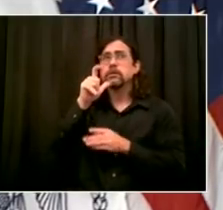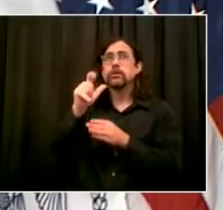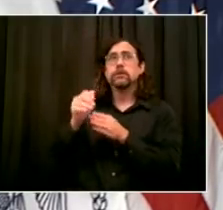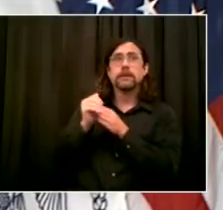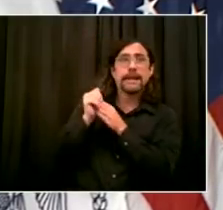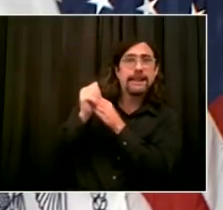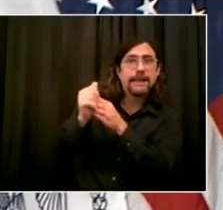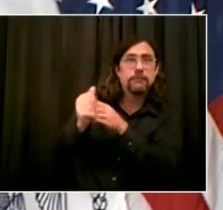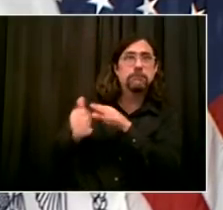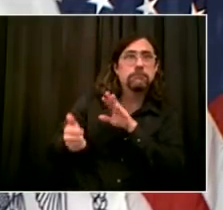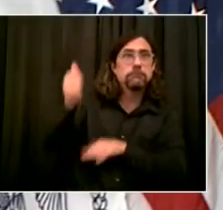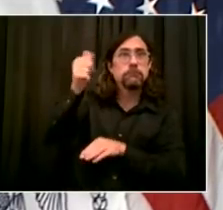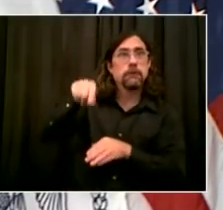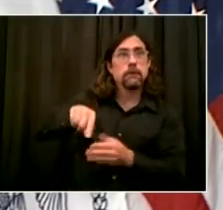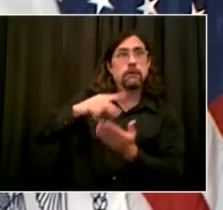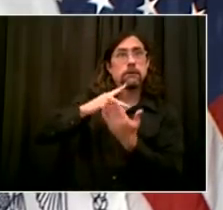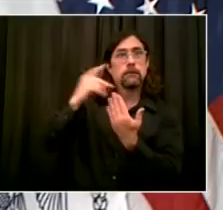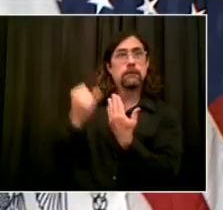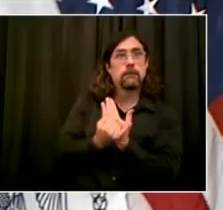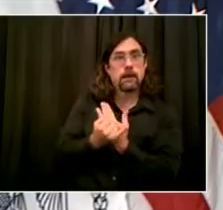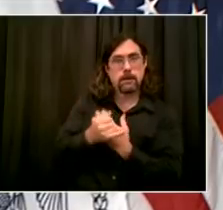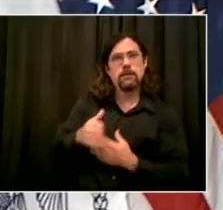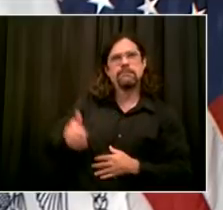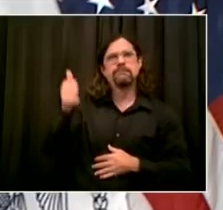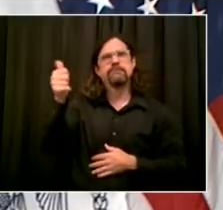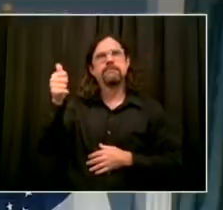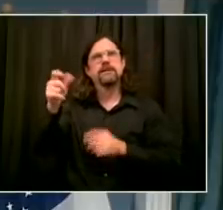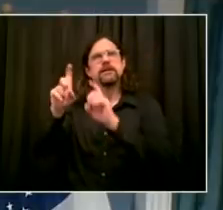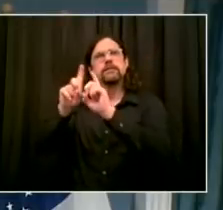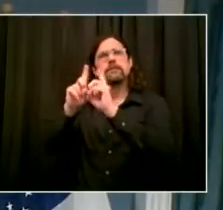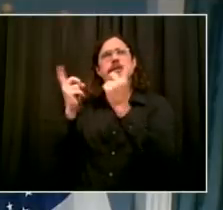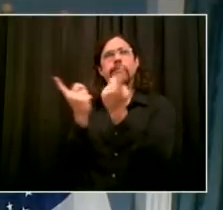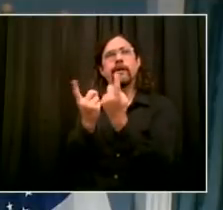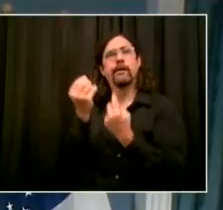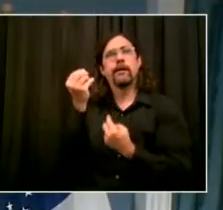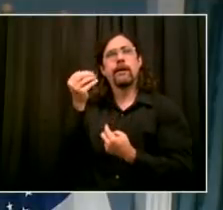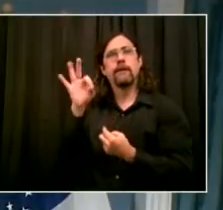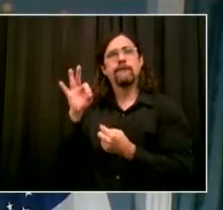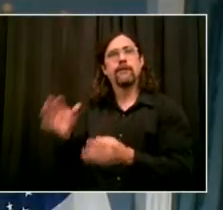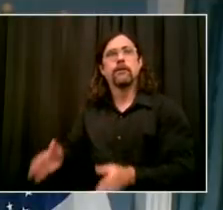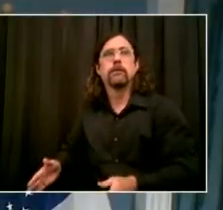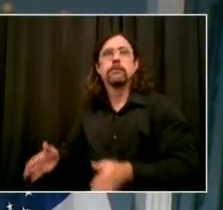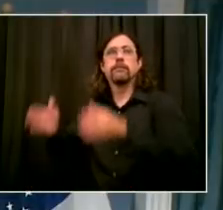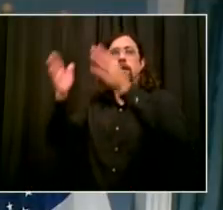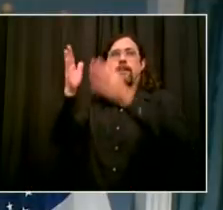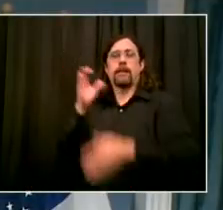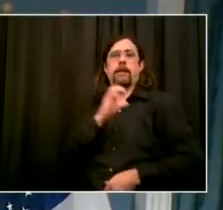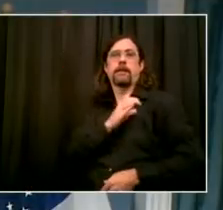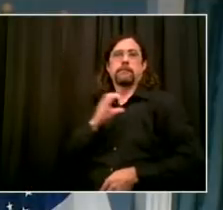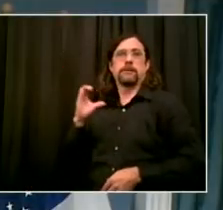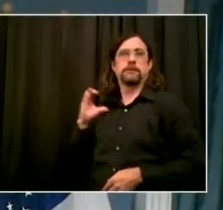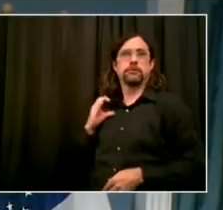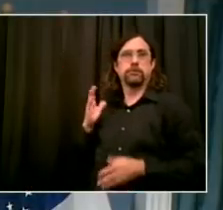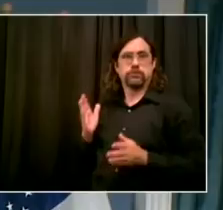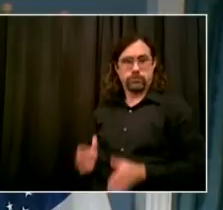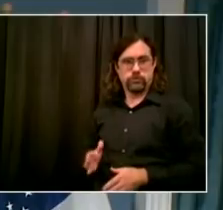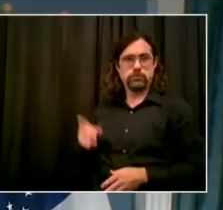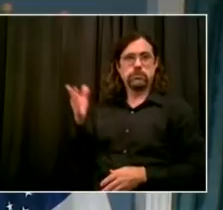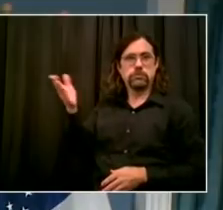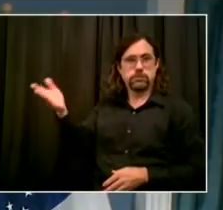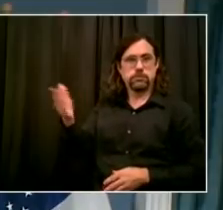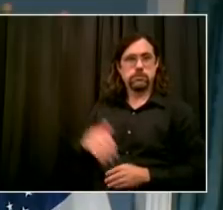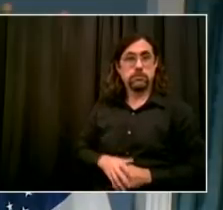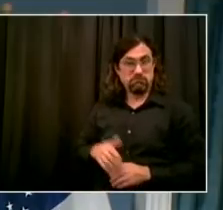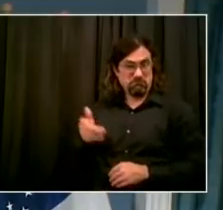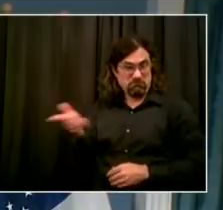room. My pleasure to introduce to you Commissioner Melanie LaRocca. Thank you, Mr. Mayor. This is an entirely